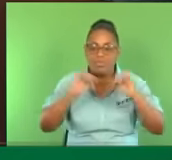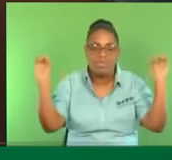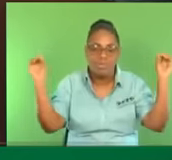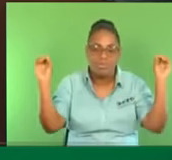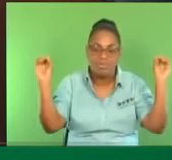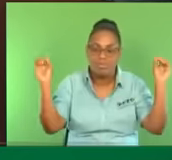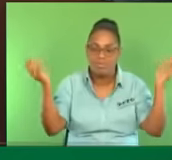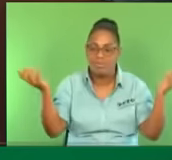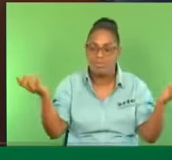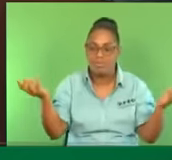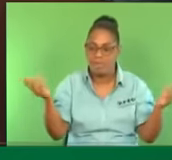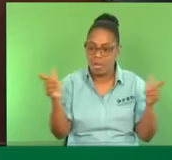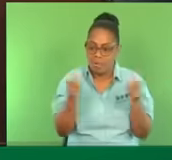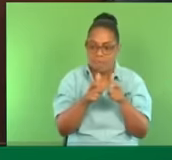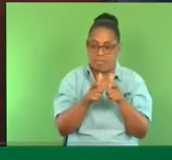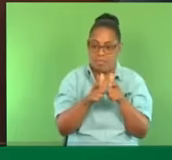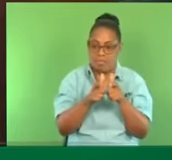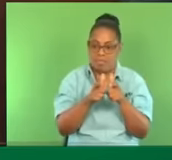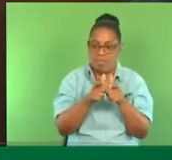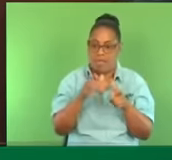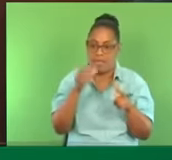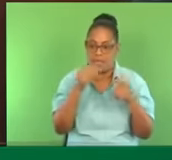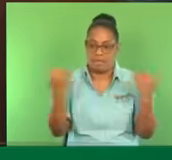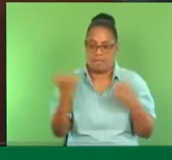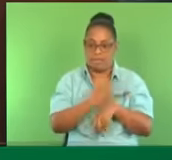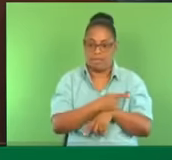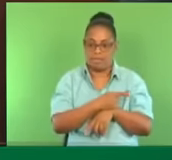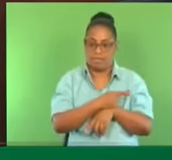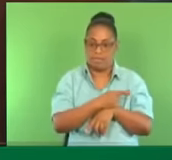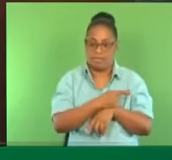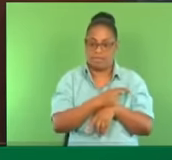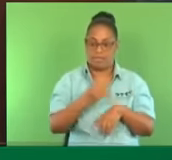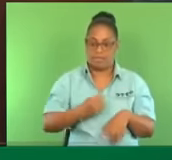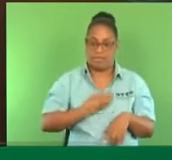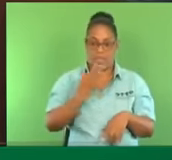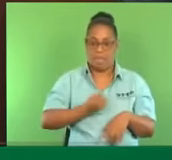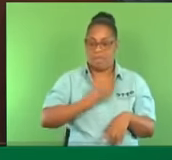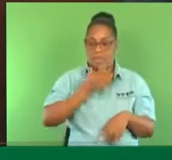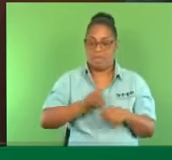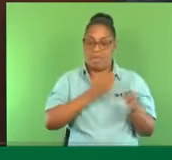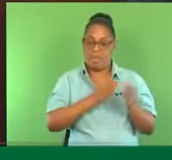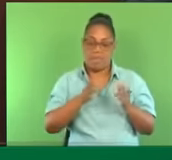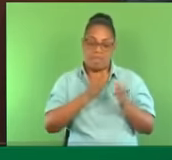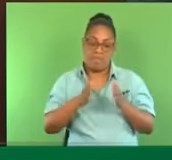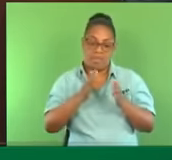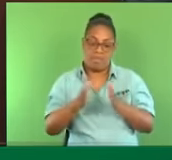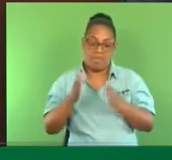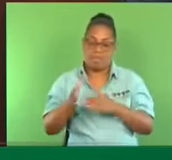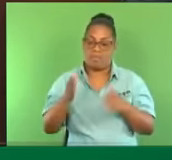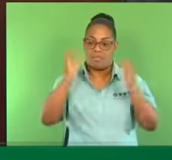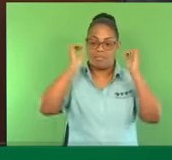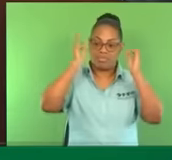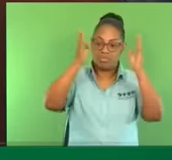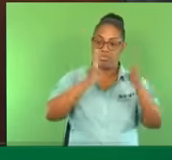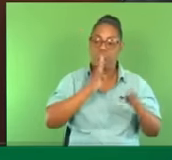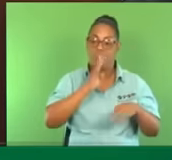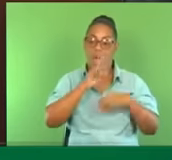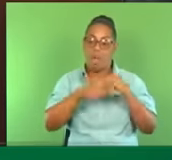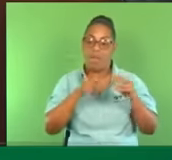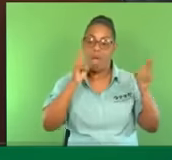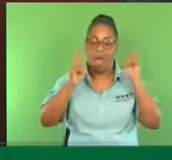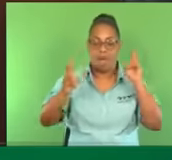and today would tell us about these plans. The Minister told us about that highway to Point 14